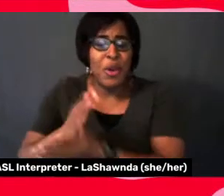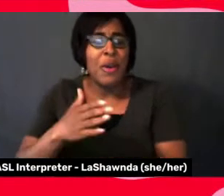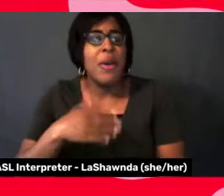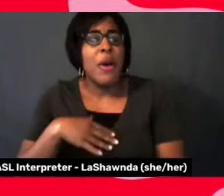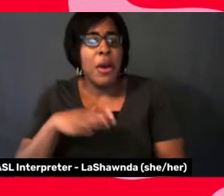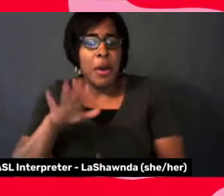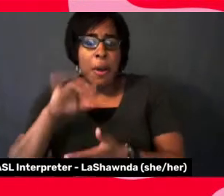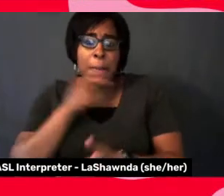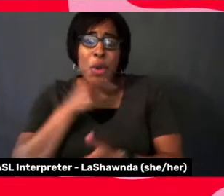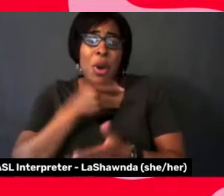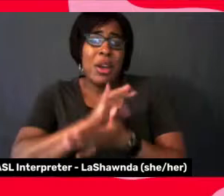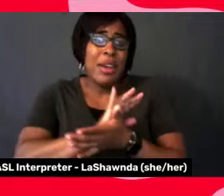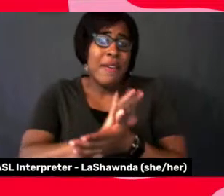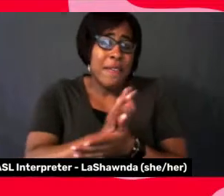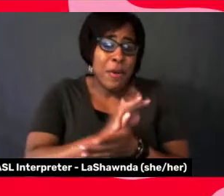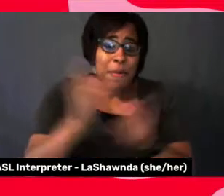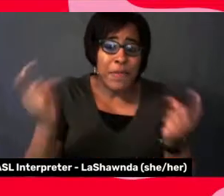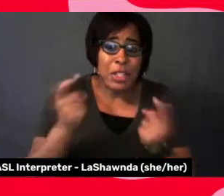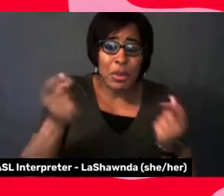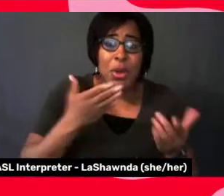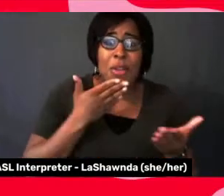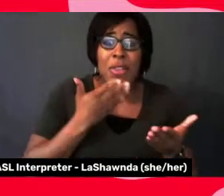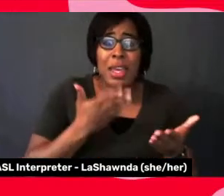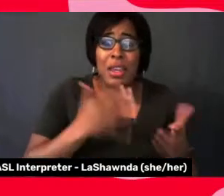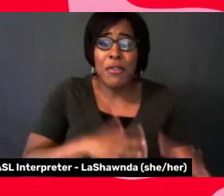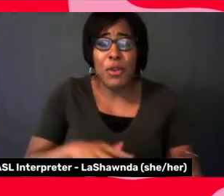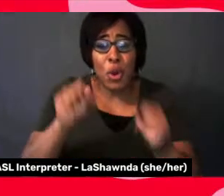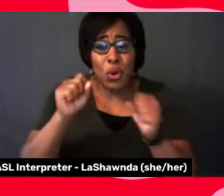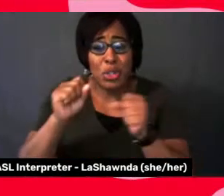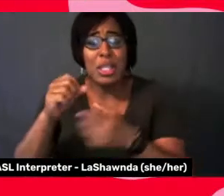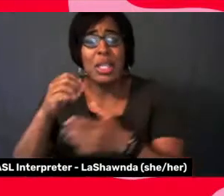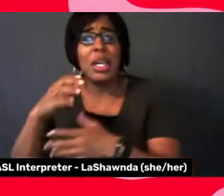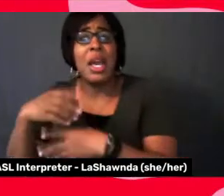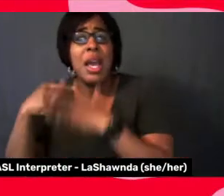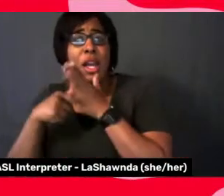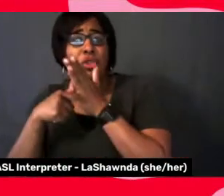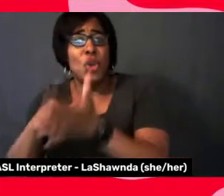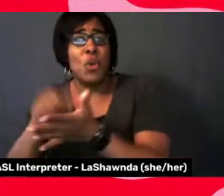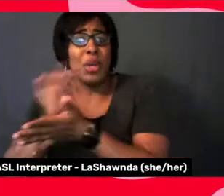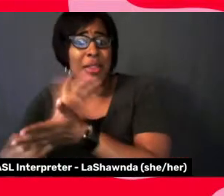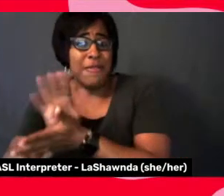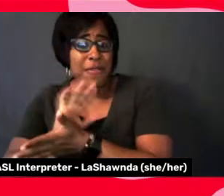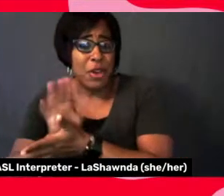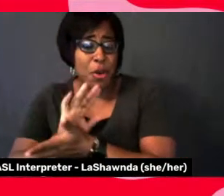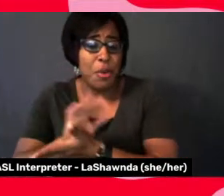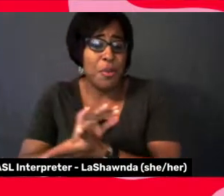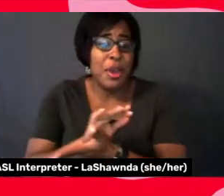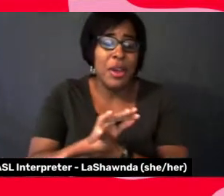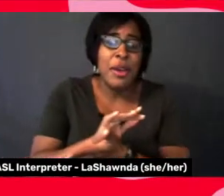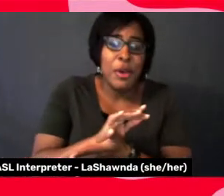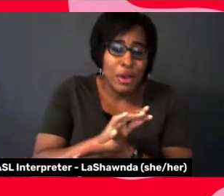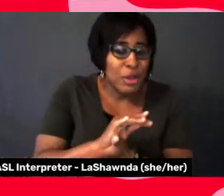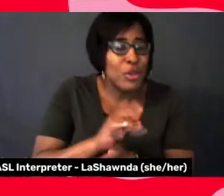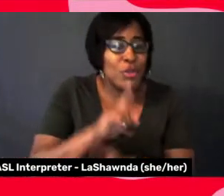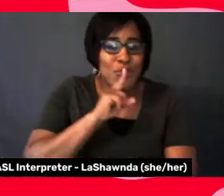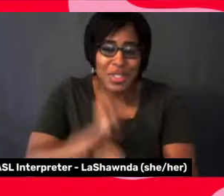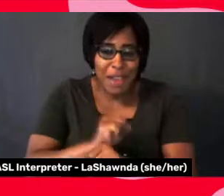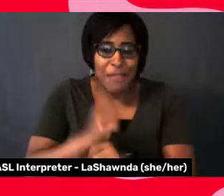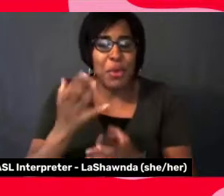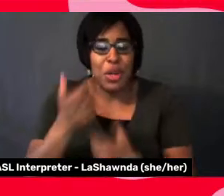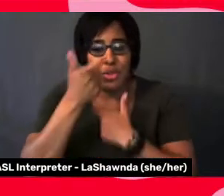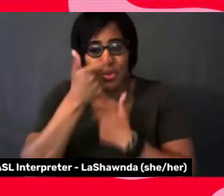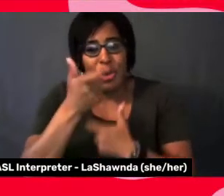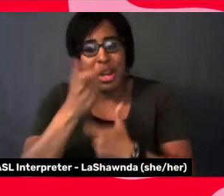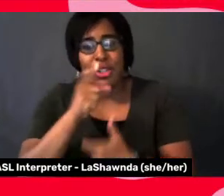this. Thank you Milwaukee Film Festival for screening this film. You do not want to miss it. It is such a